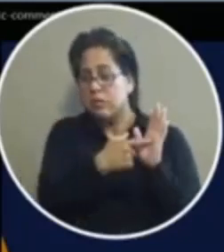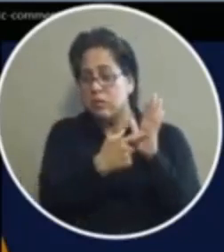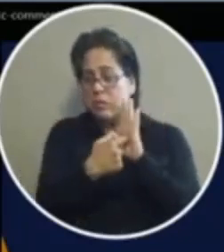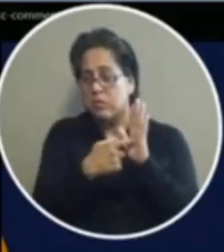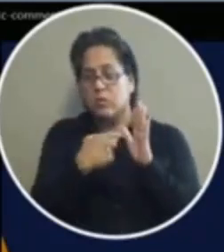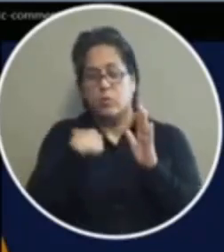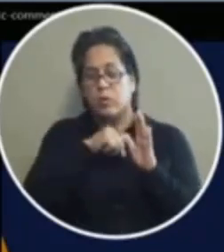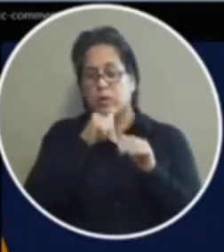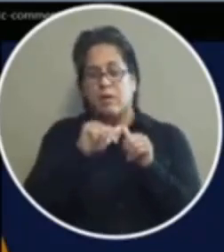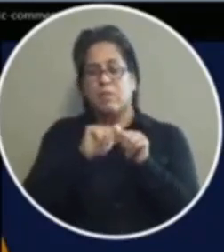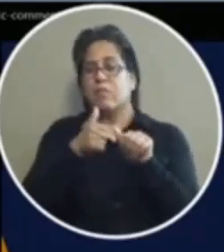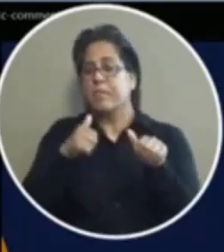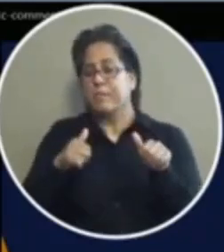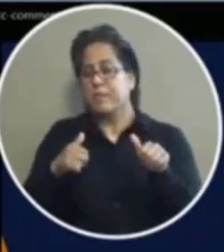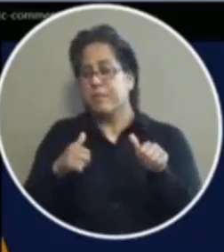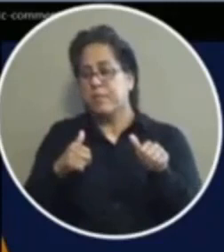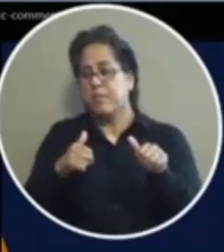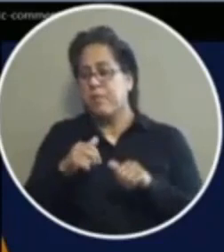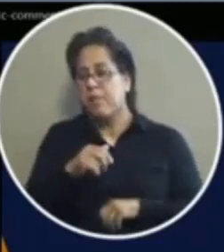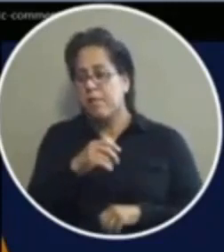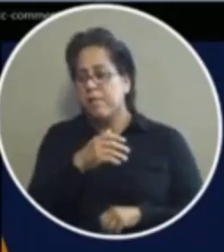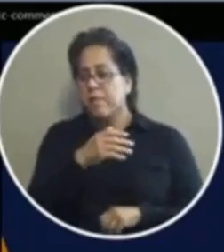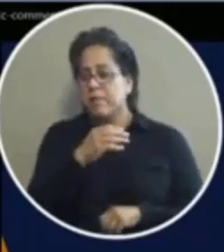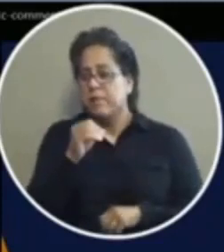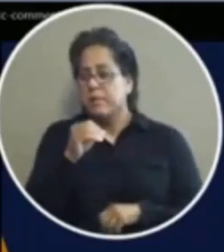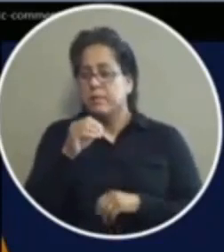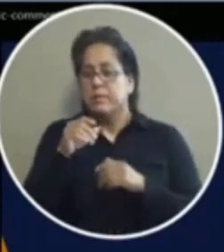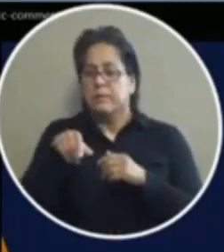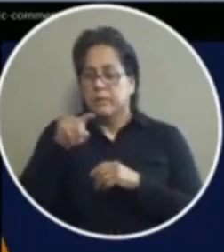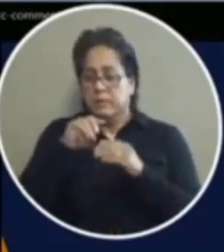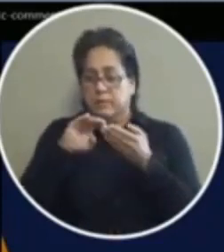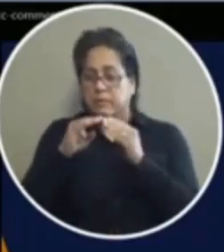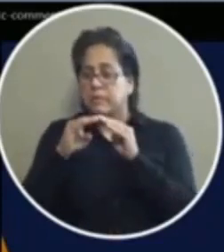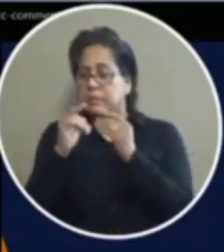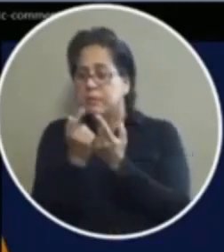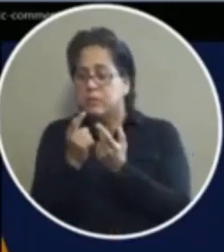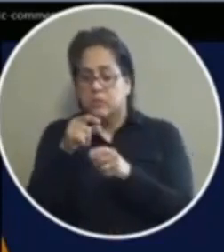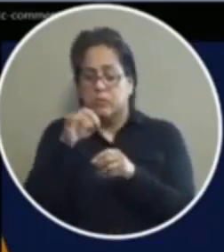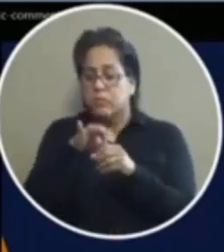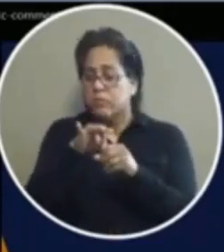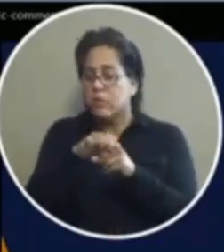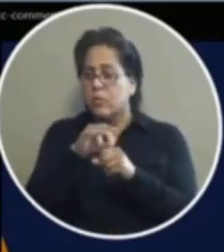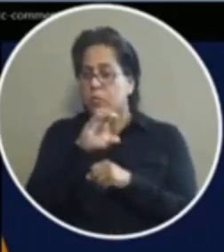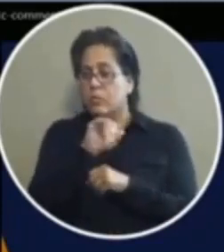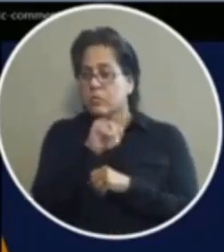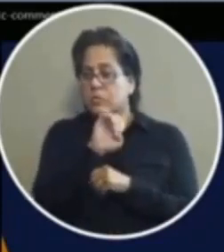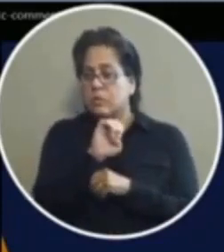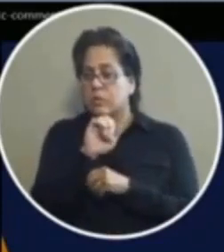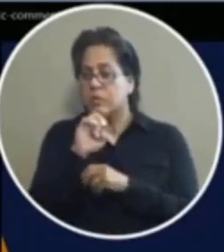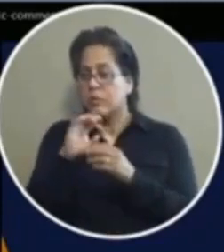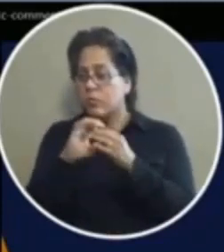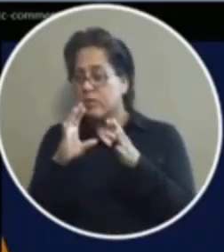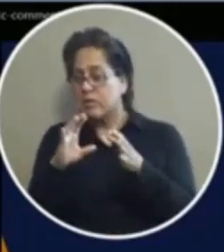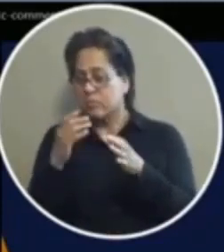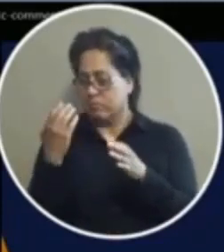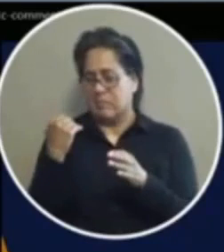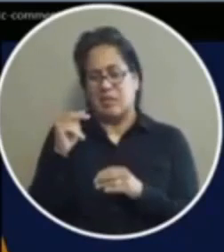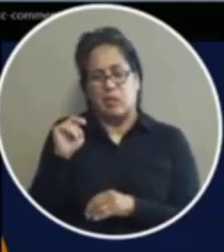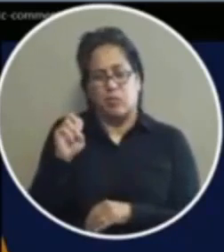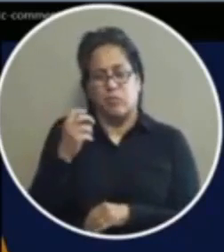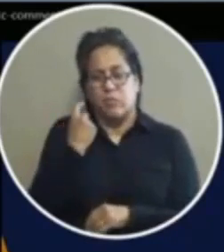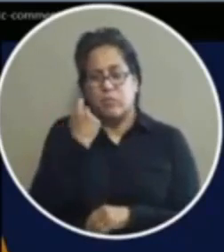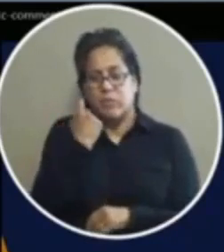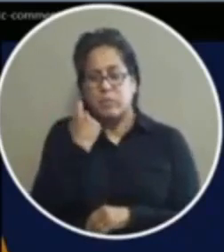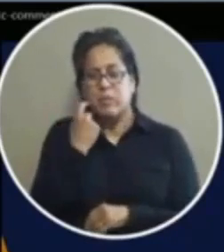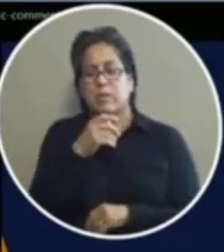are not falling behind you city council voted in support of sight and release back in november we as a city love to